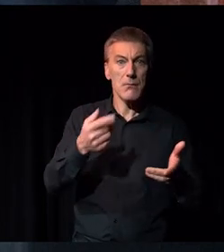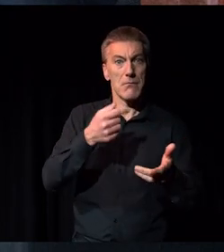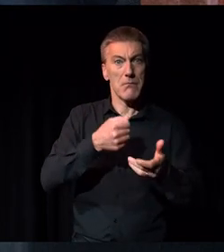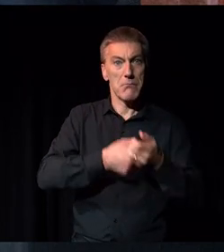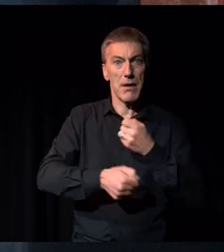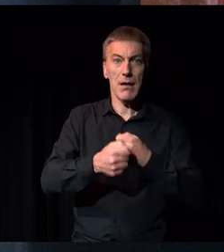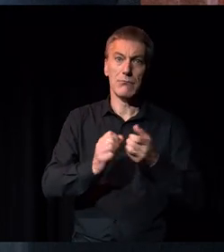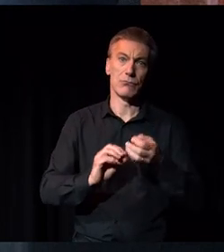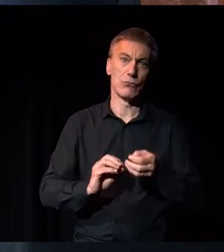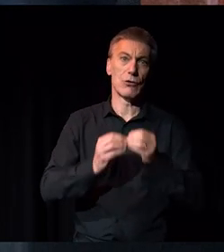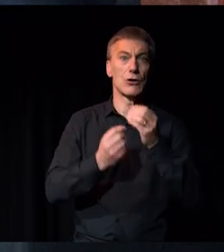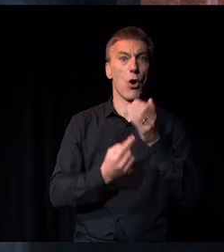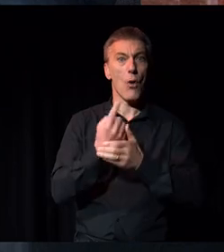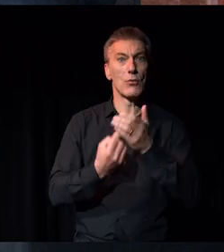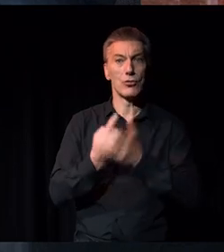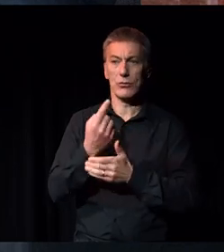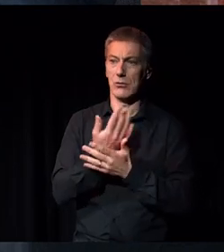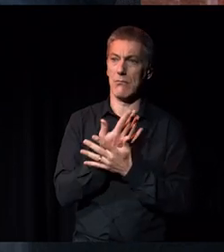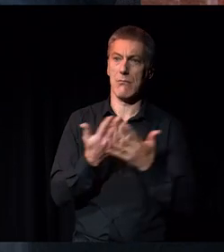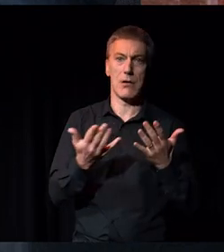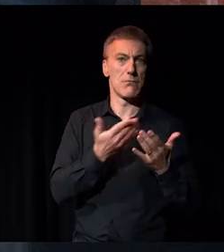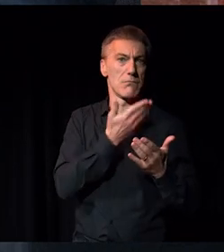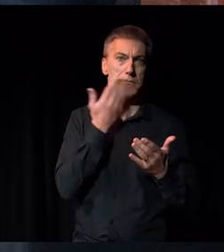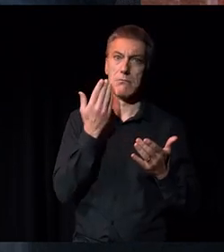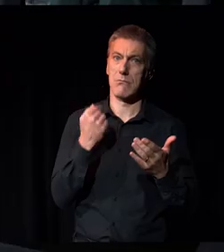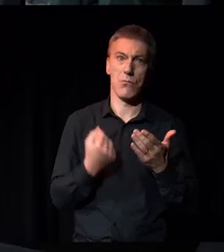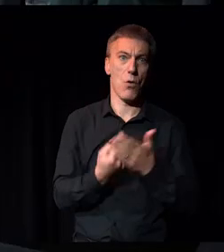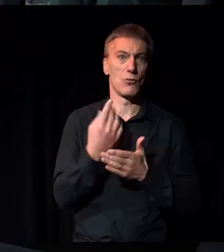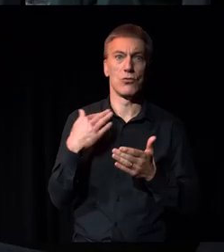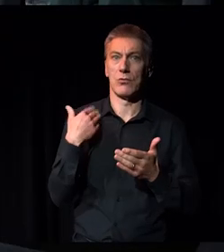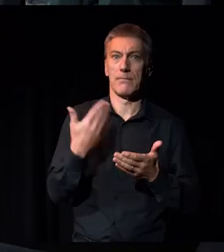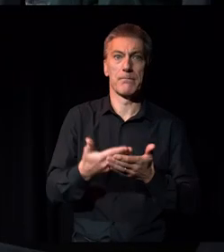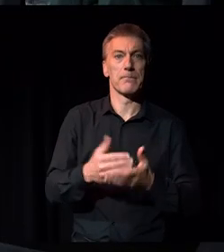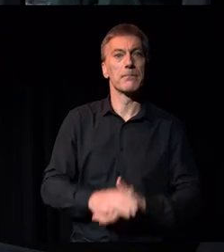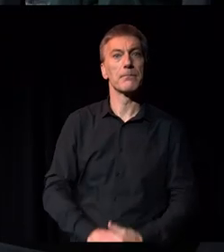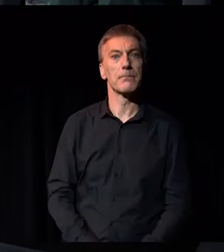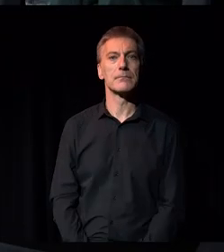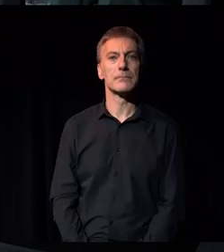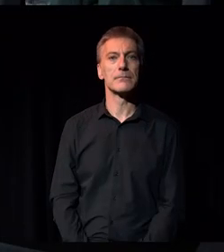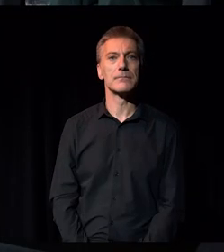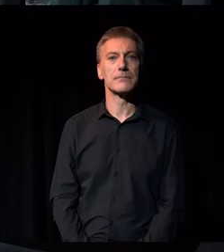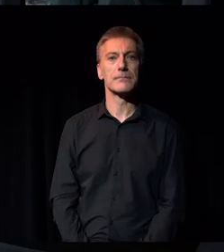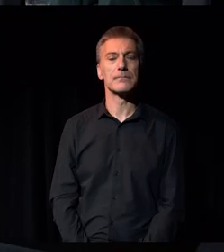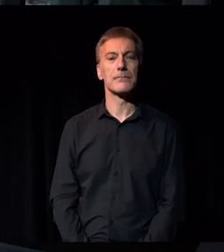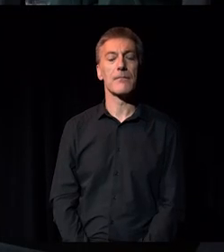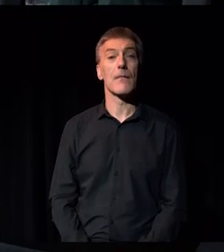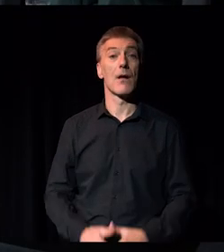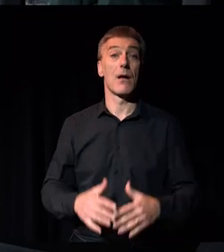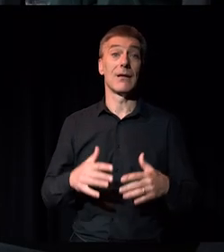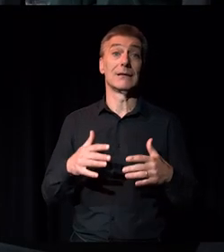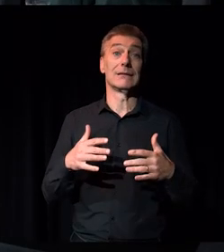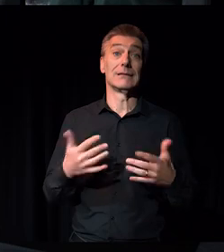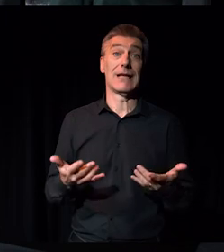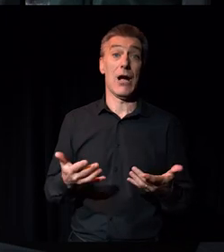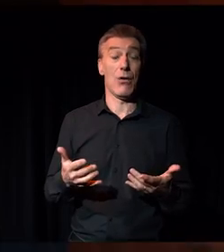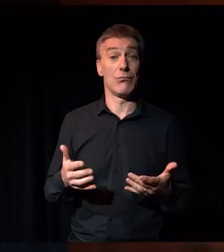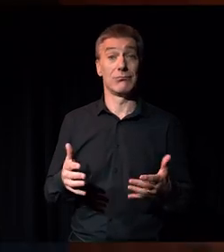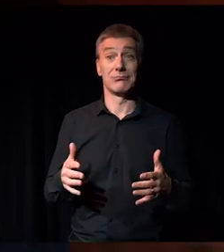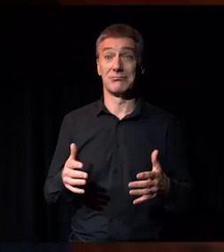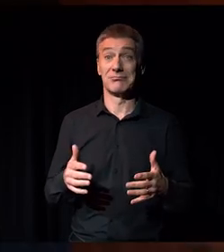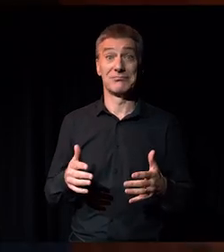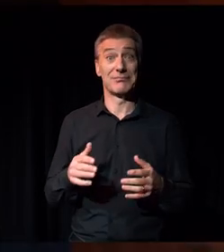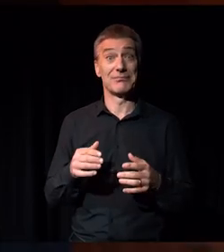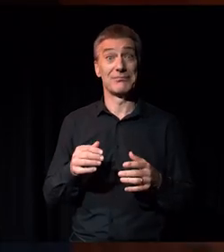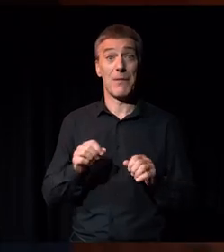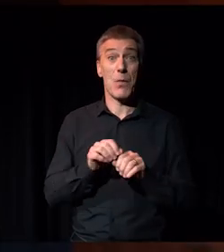the opportunities that many people haven't had previously. Fantastic. So we've now come to the end of our